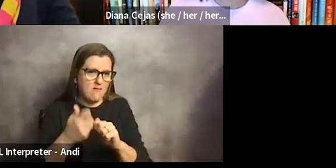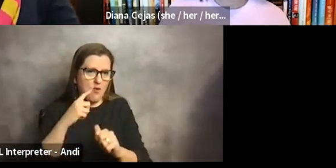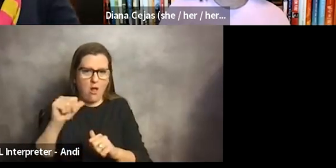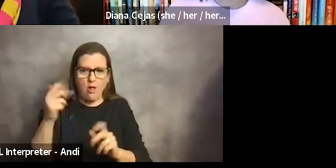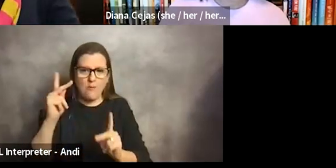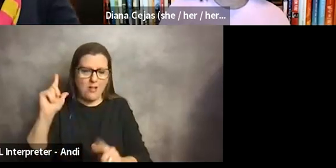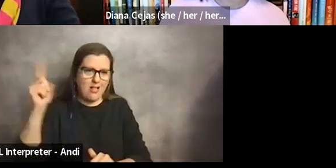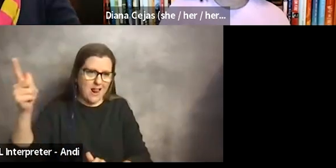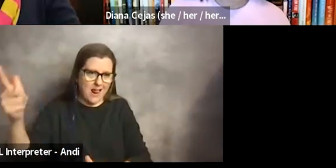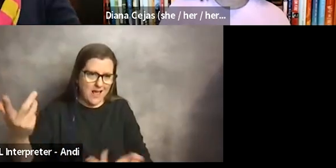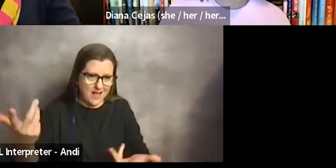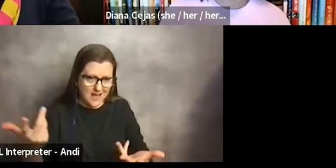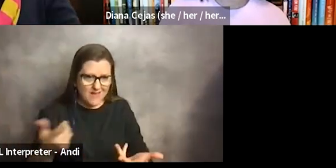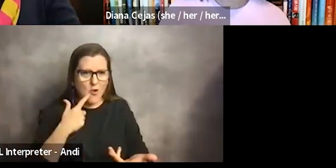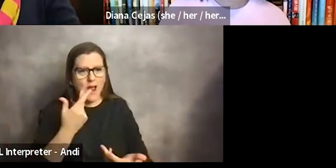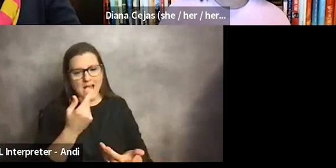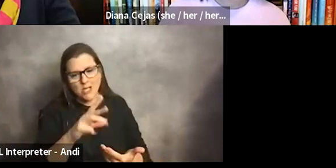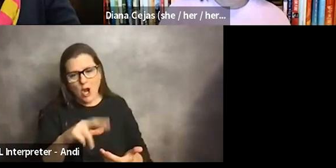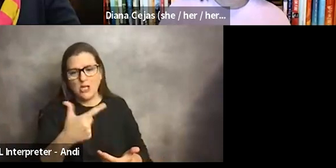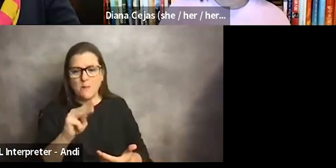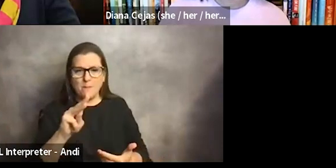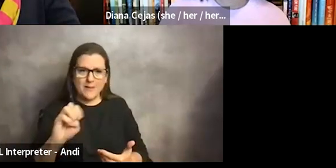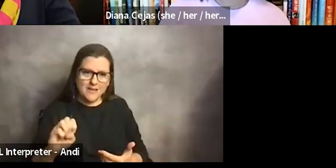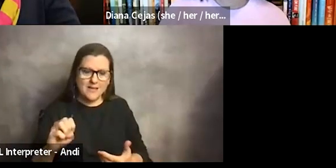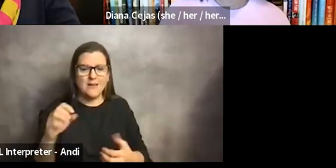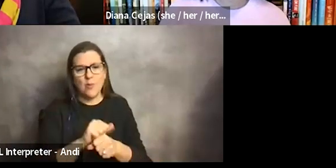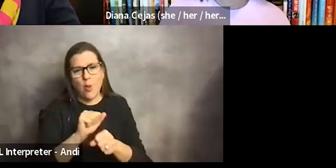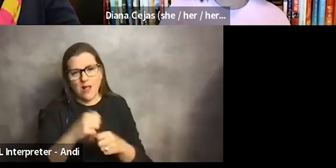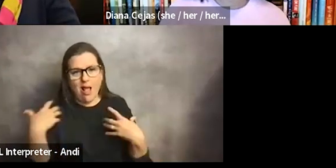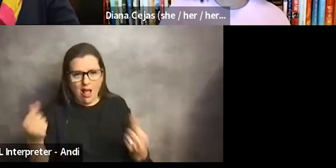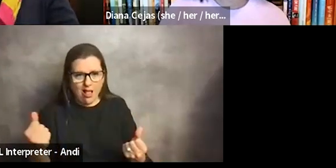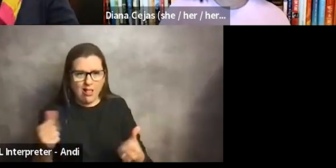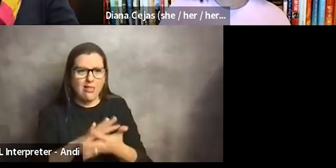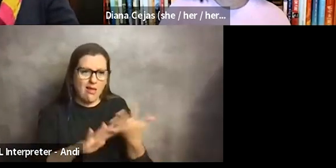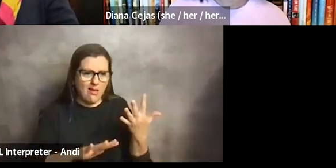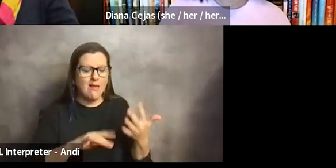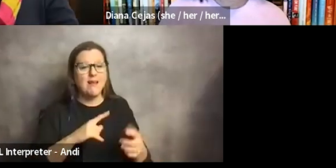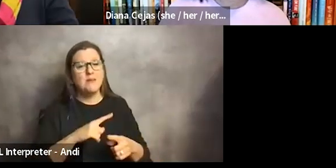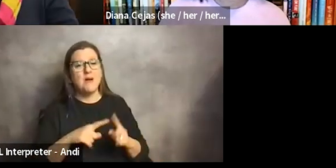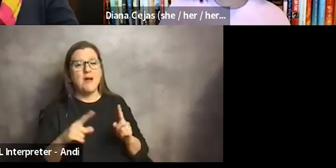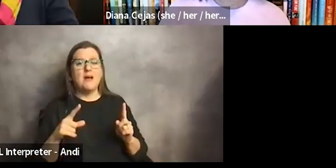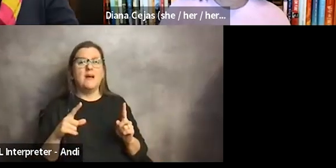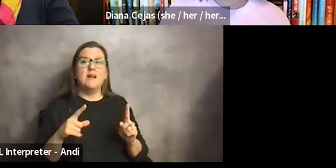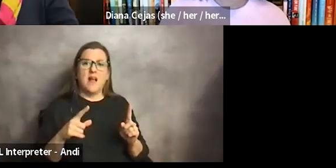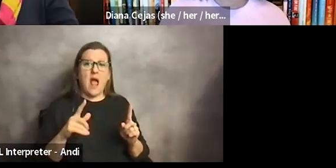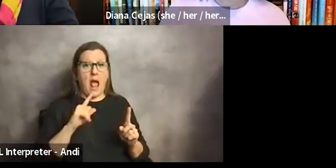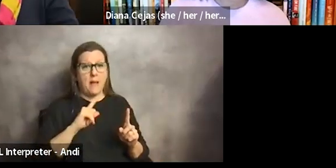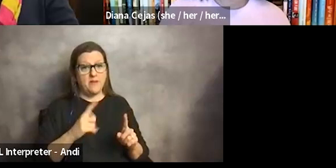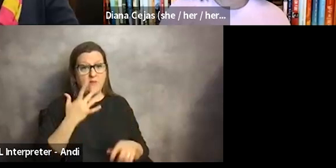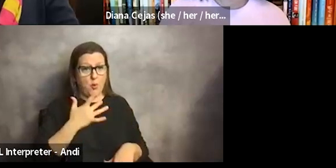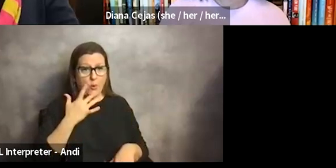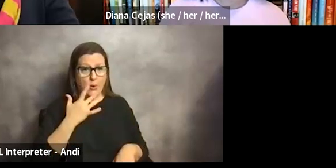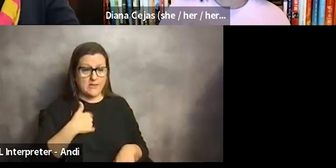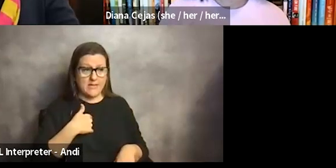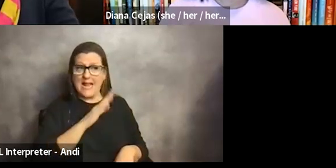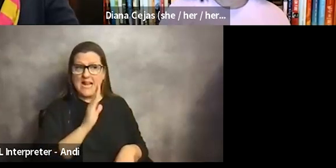HR and to GME and to employee health, but that's what I've done. I've not been, you know, I will say I've been lucky in that I've never been